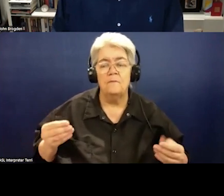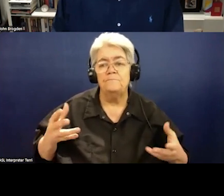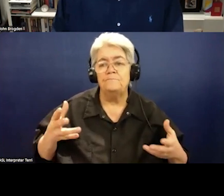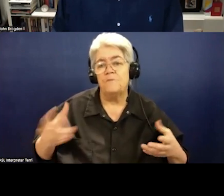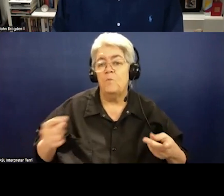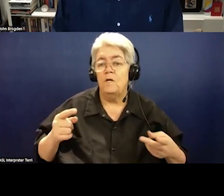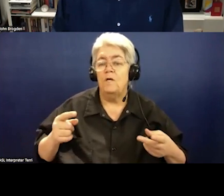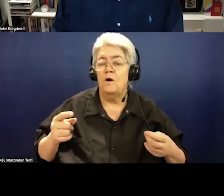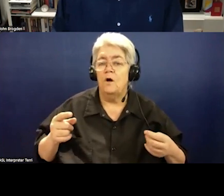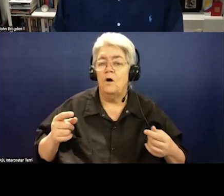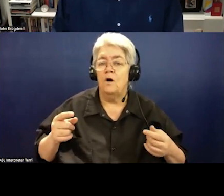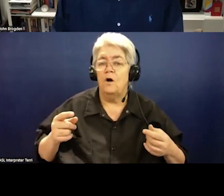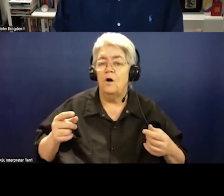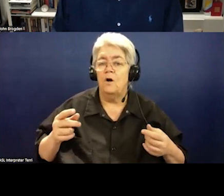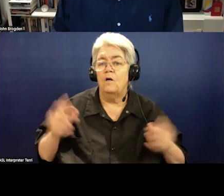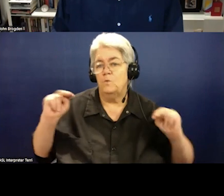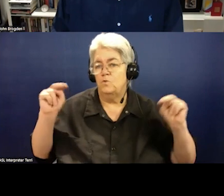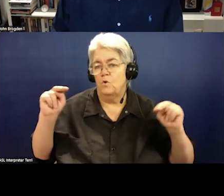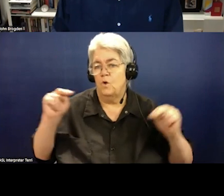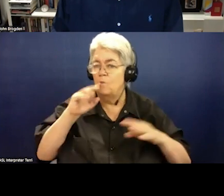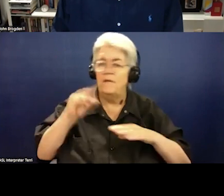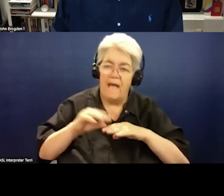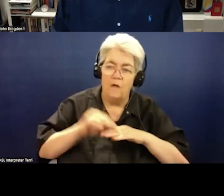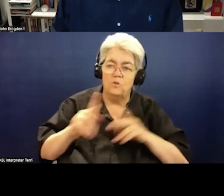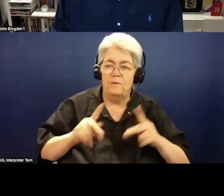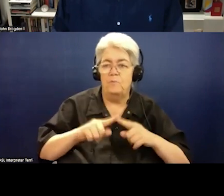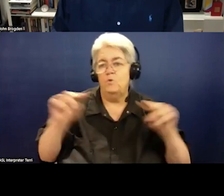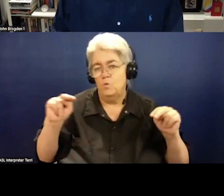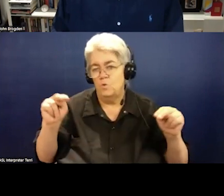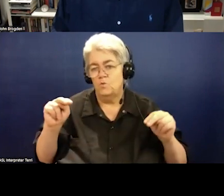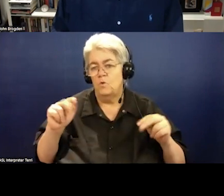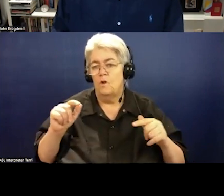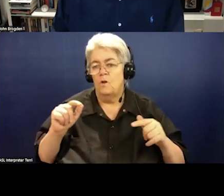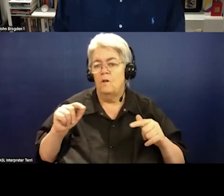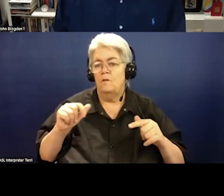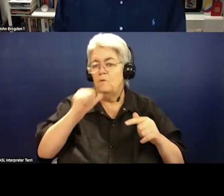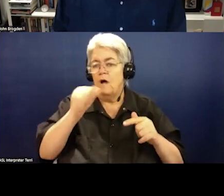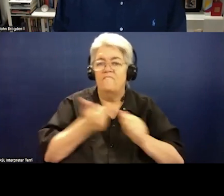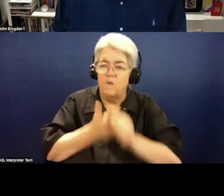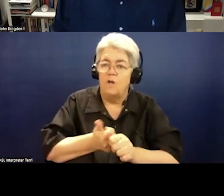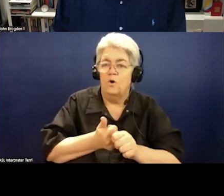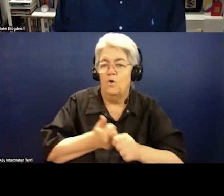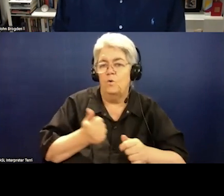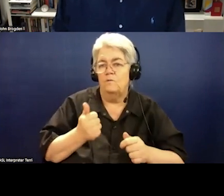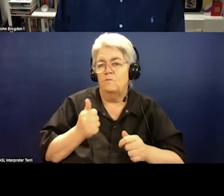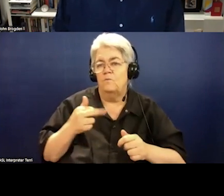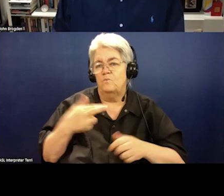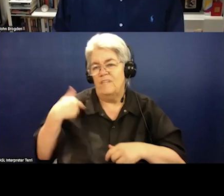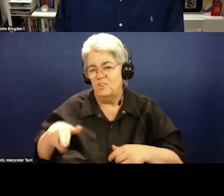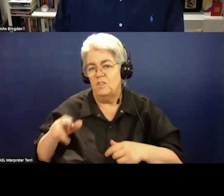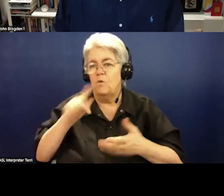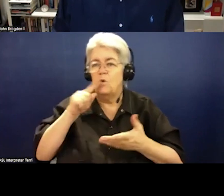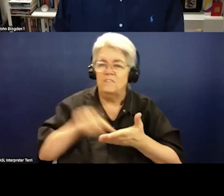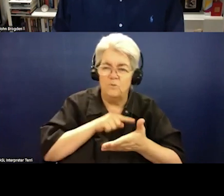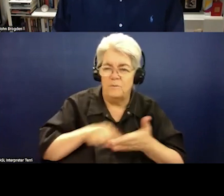neutral in terms of how we counsel people with respect to their, in terms of respect of discrimination or religiosity. So